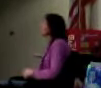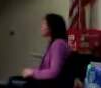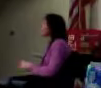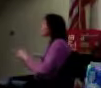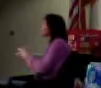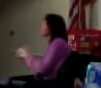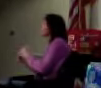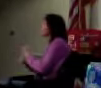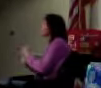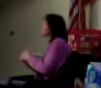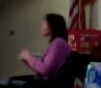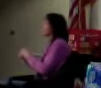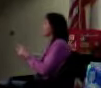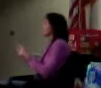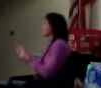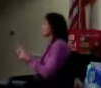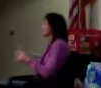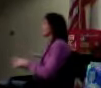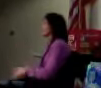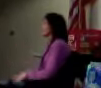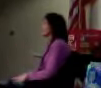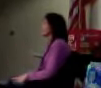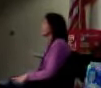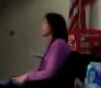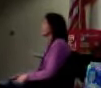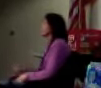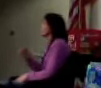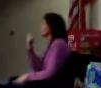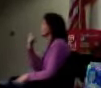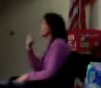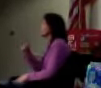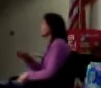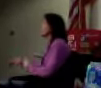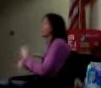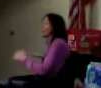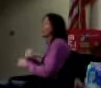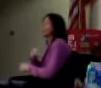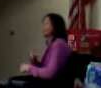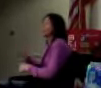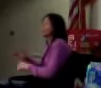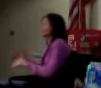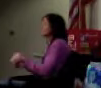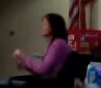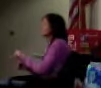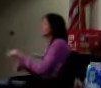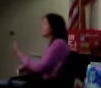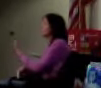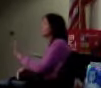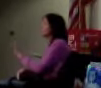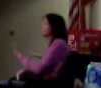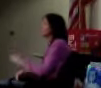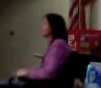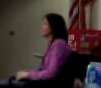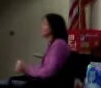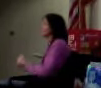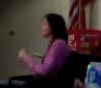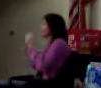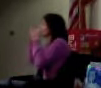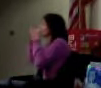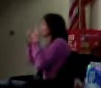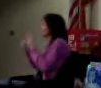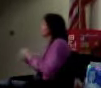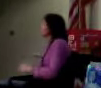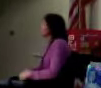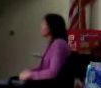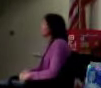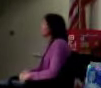Class makes a big difference. You're going to definitely see this. You're all pretty much from kind of the same area. That's the way we educate kids, right? know,